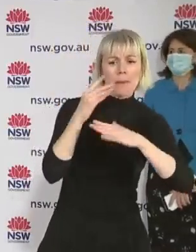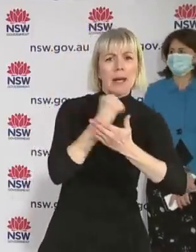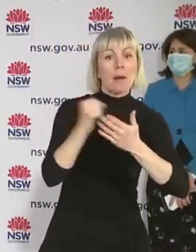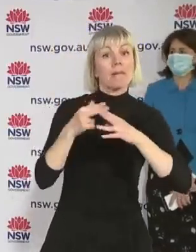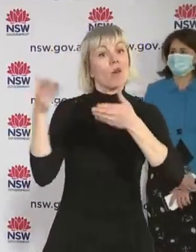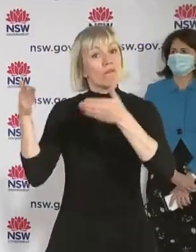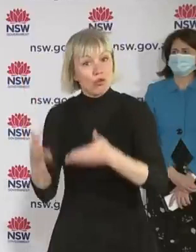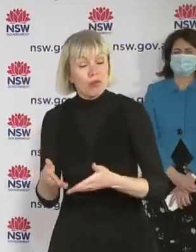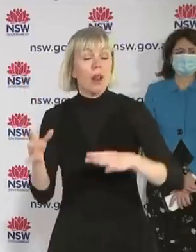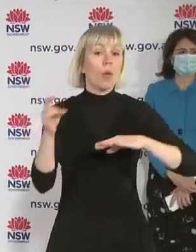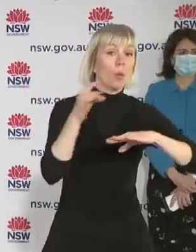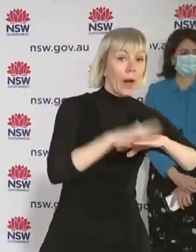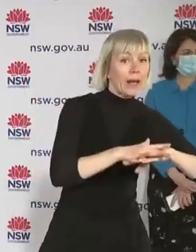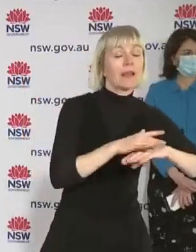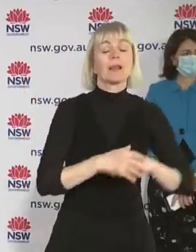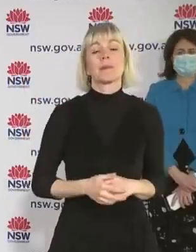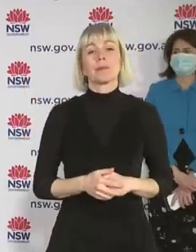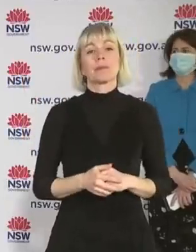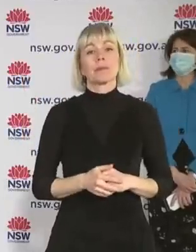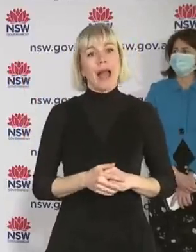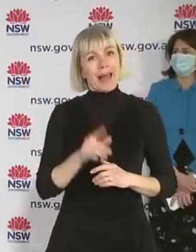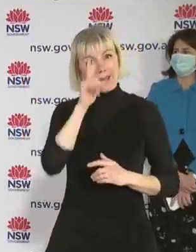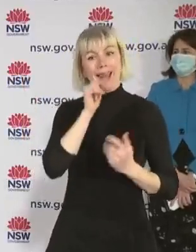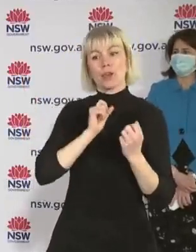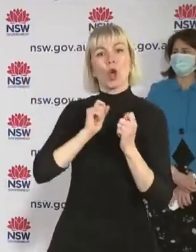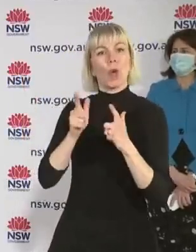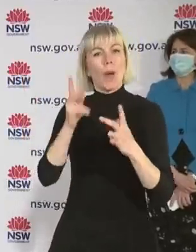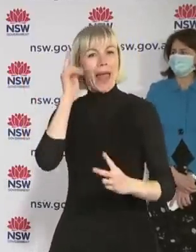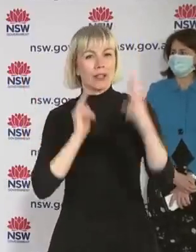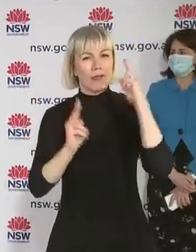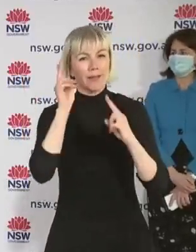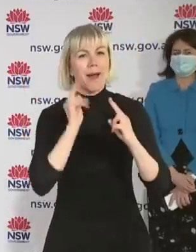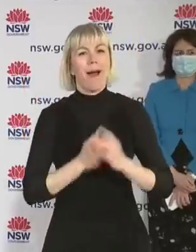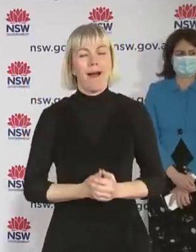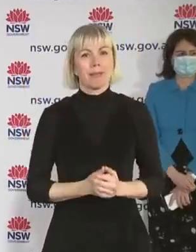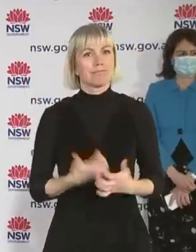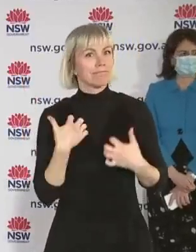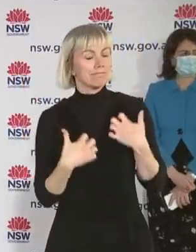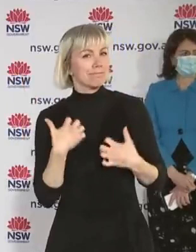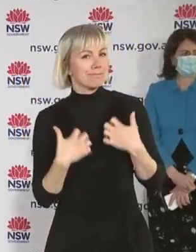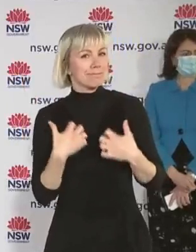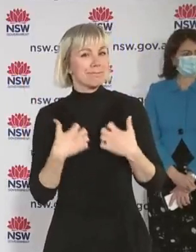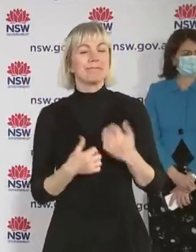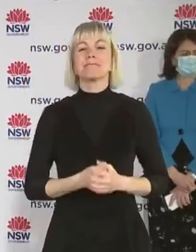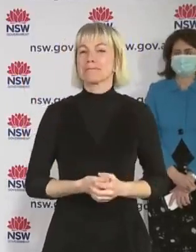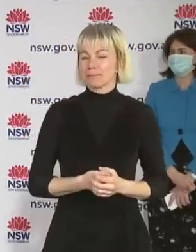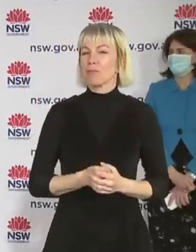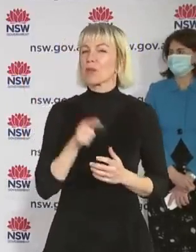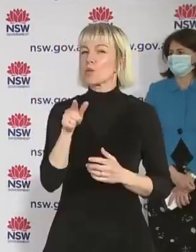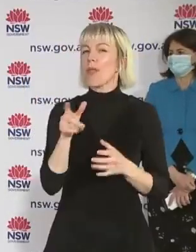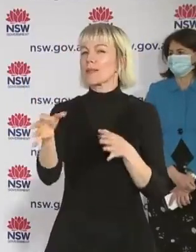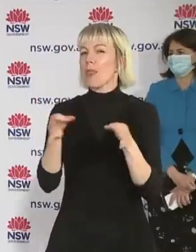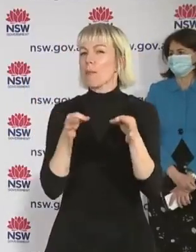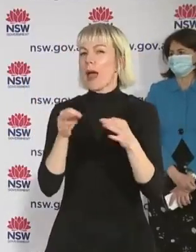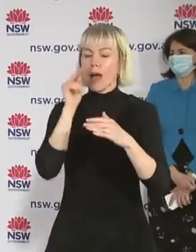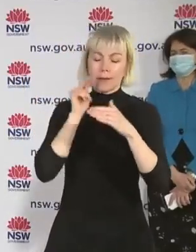caps on personal services such as hairdressers. So that is the key change, again, for the 80% roadmap. And as the Premier